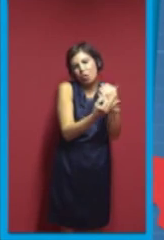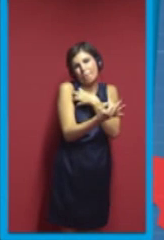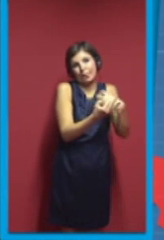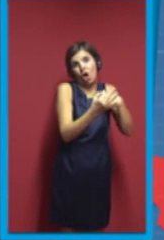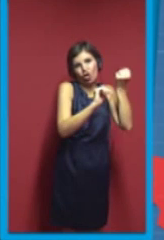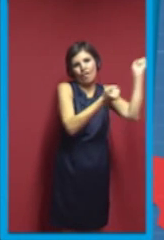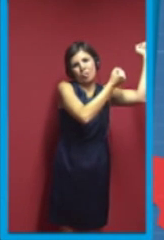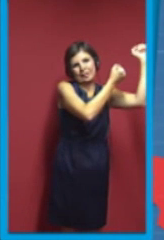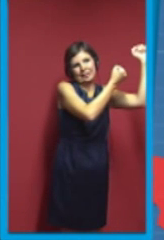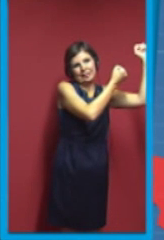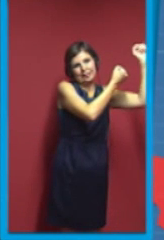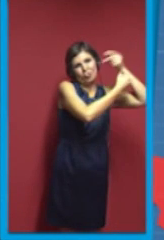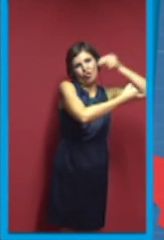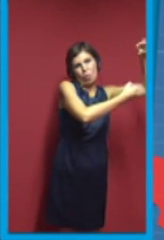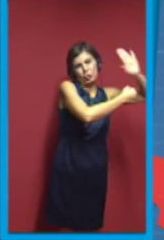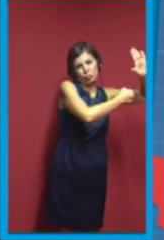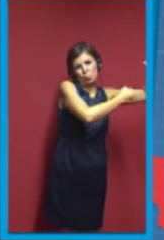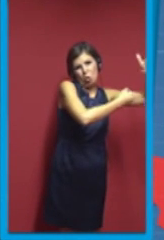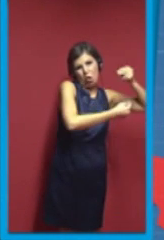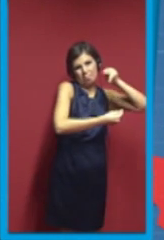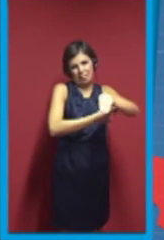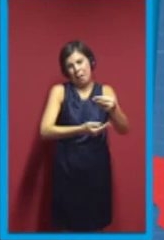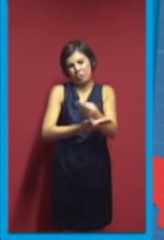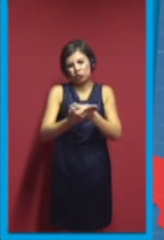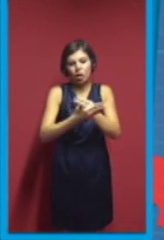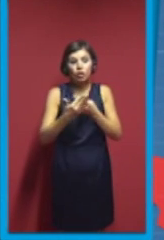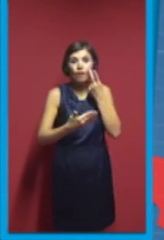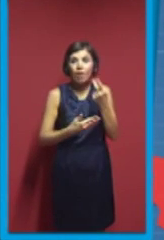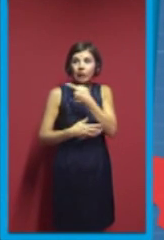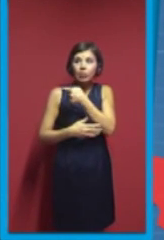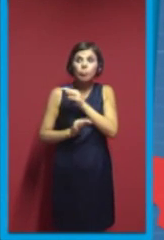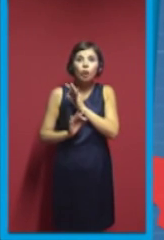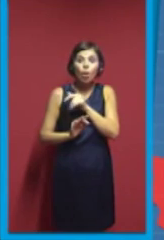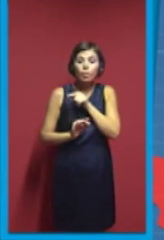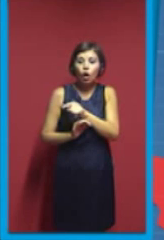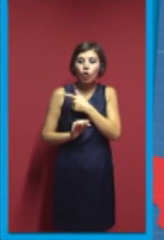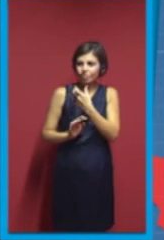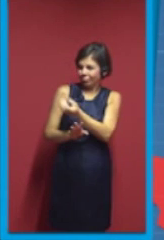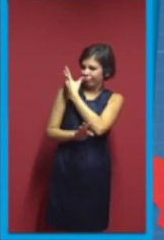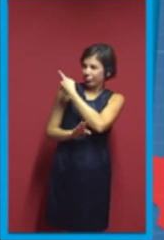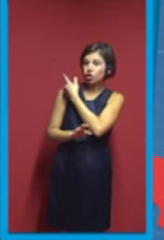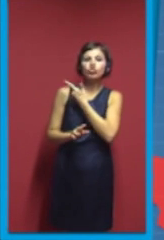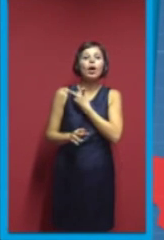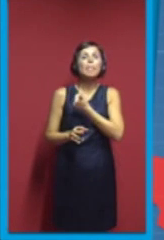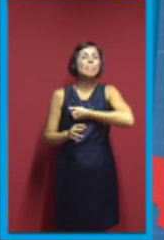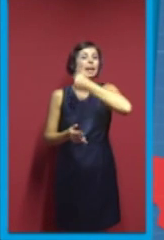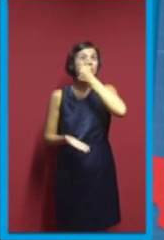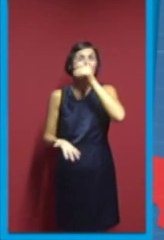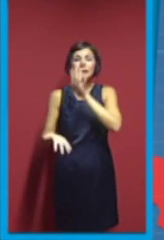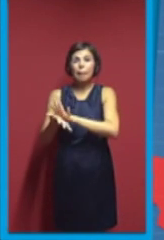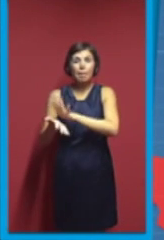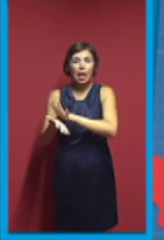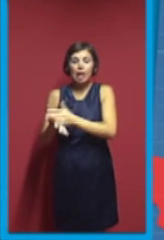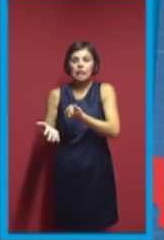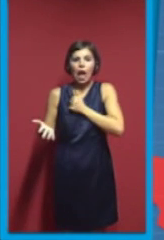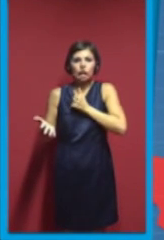-replicates. It was the first 3D printer to self-replicate, and it was designed by Ed Cells at the